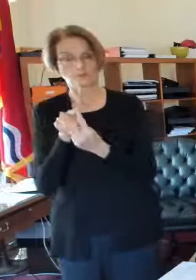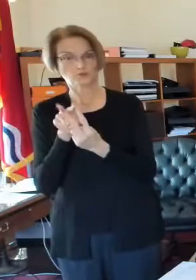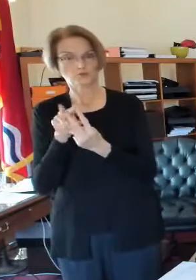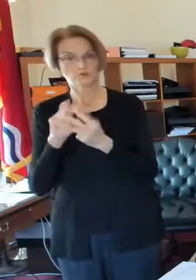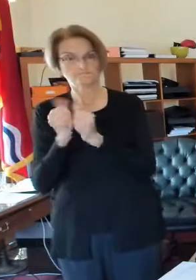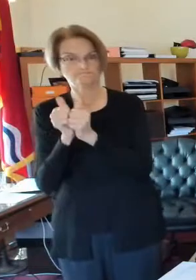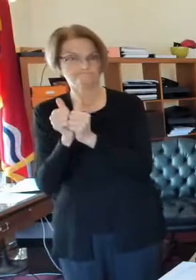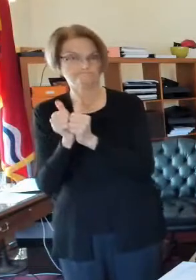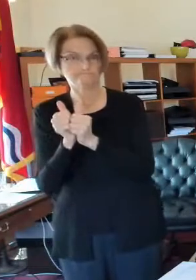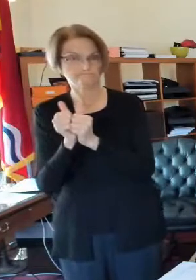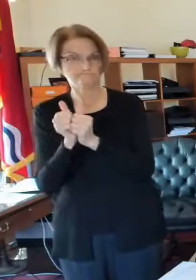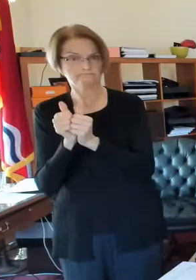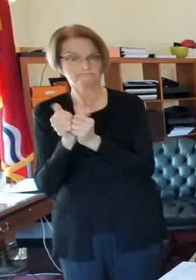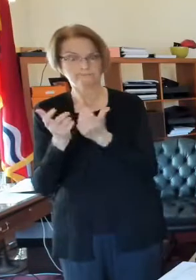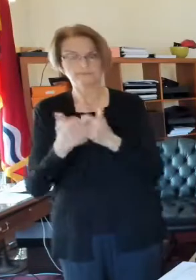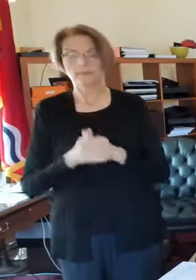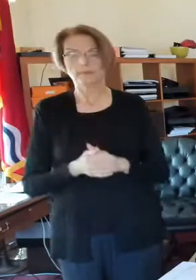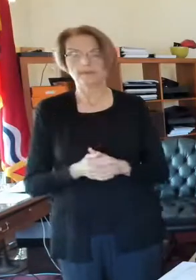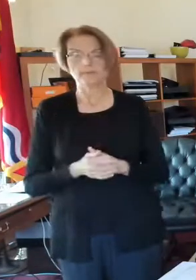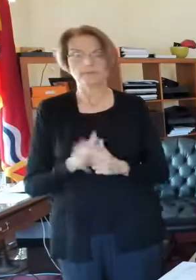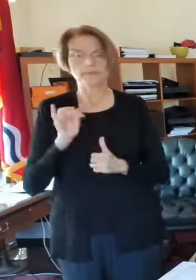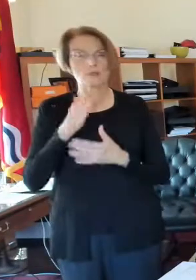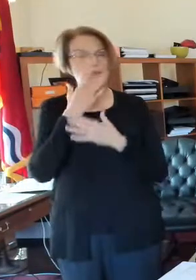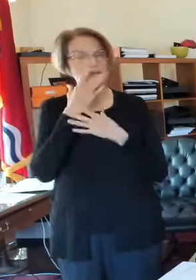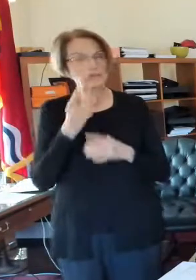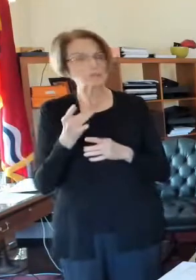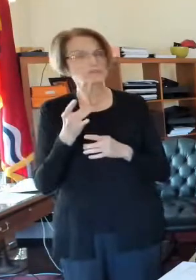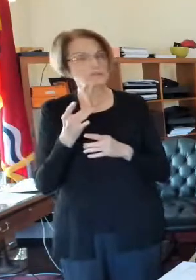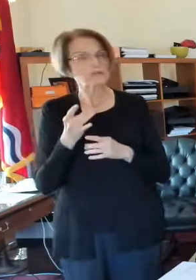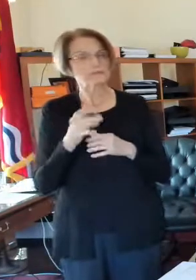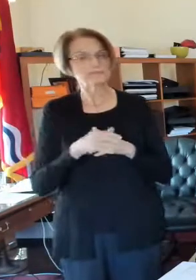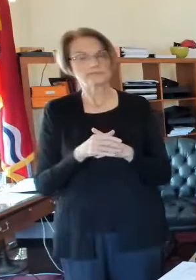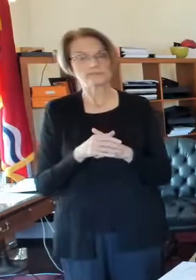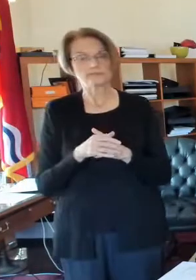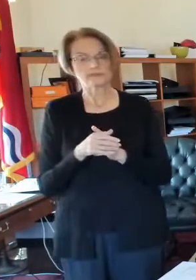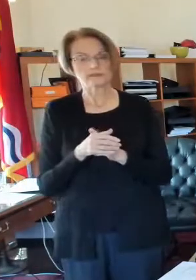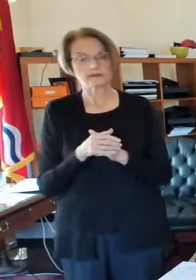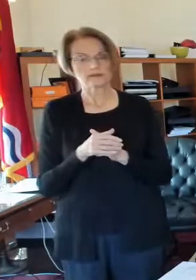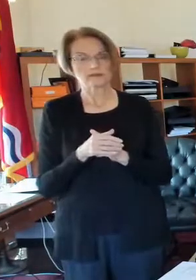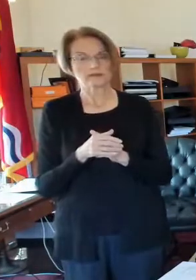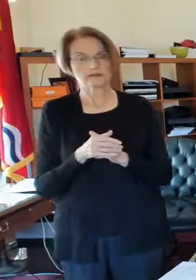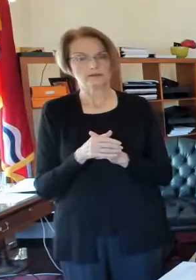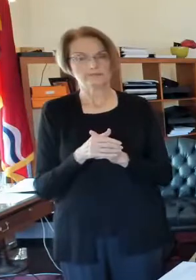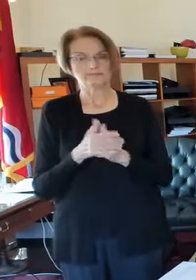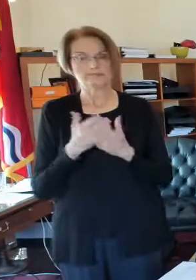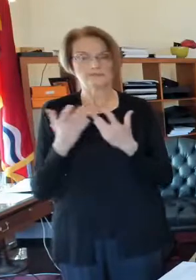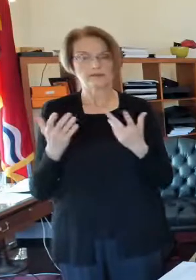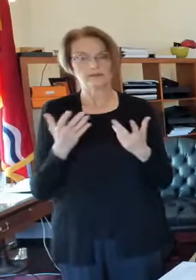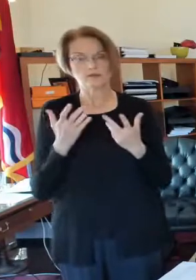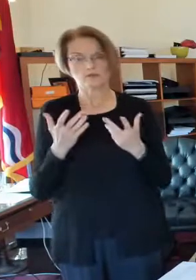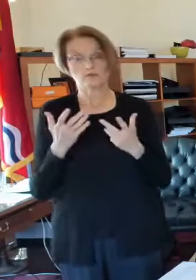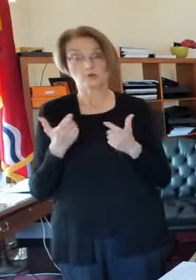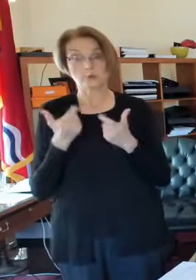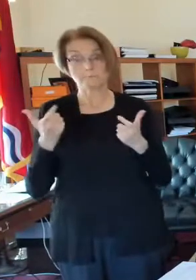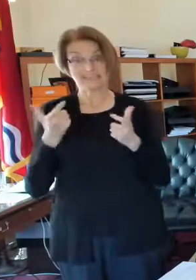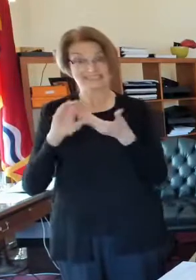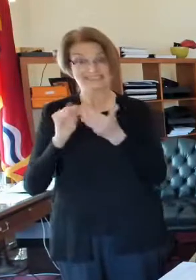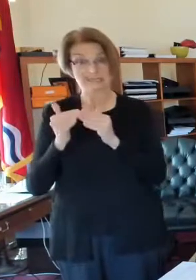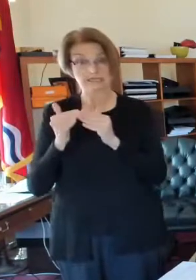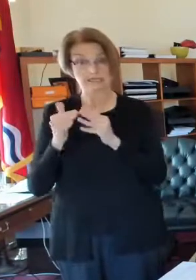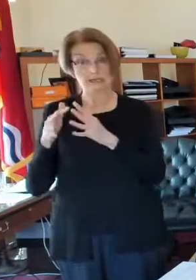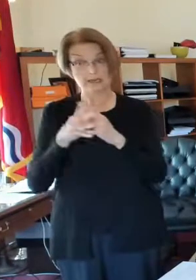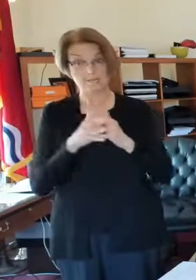St. Louis. We will be the guinea pigs for this, in terms of a major city in our country,